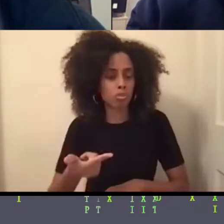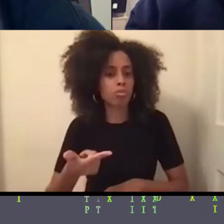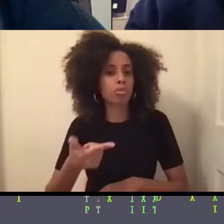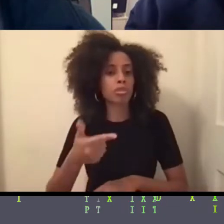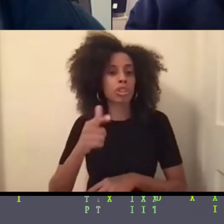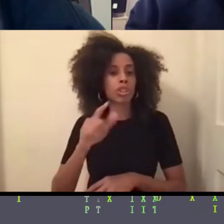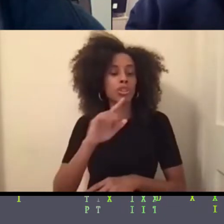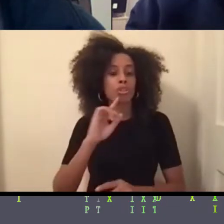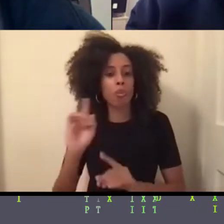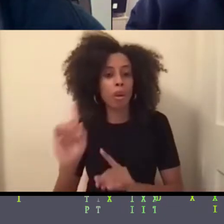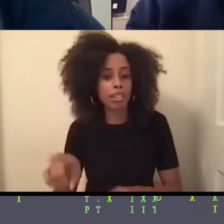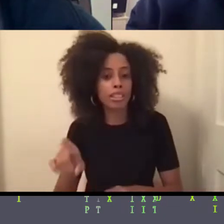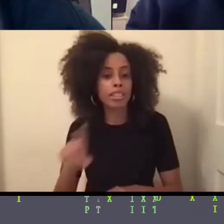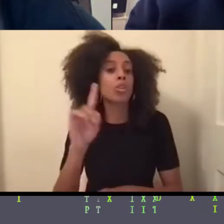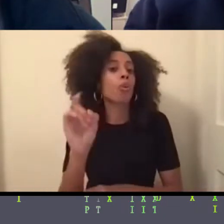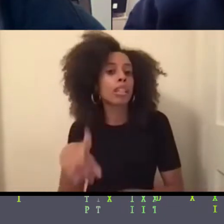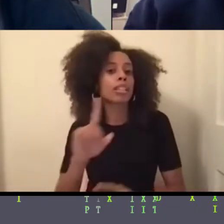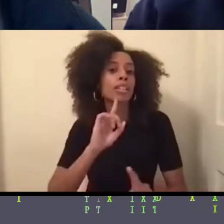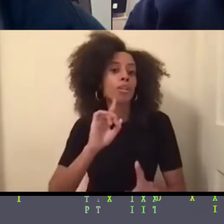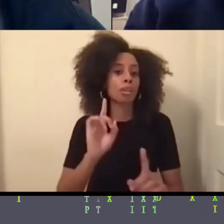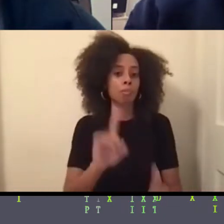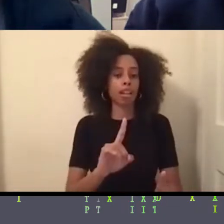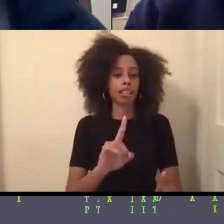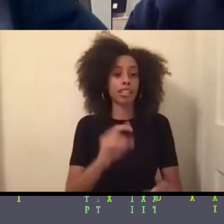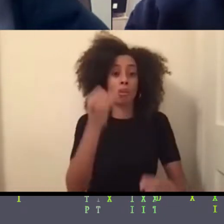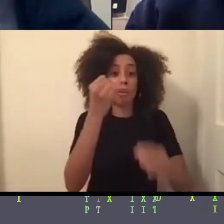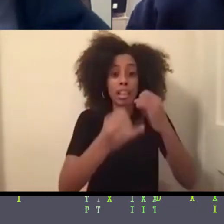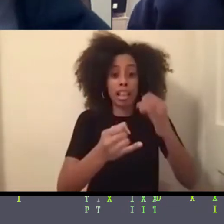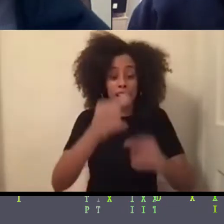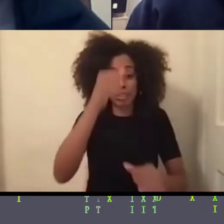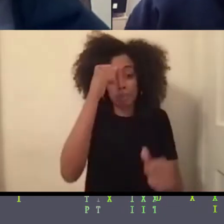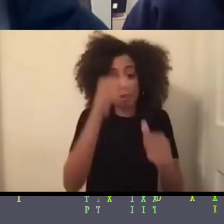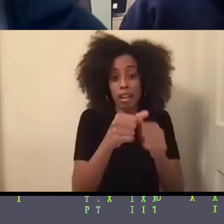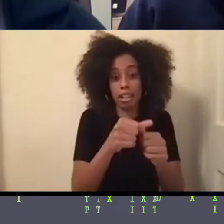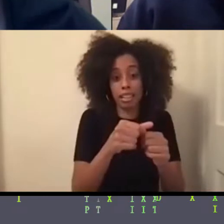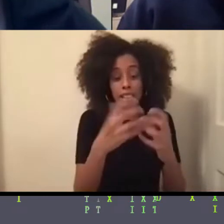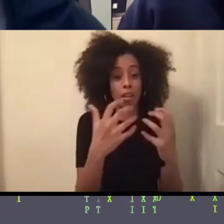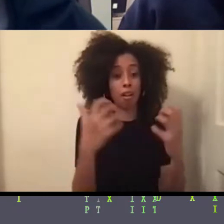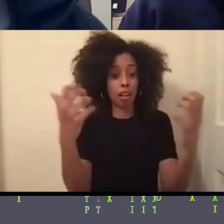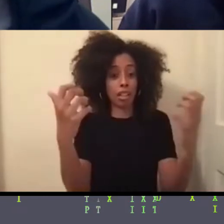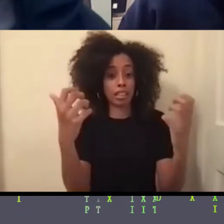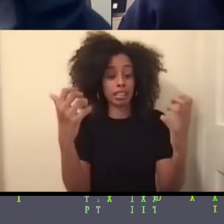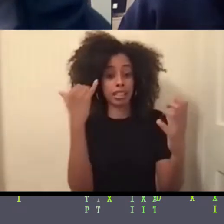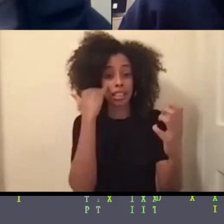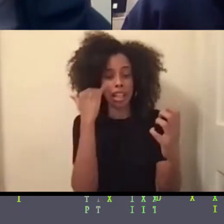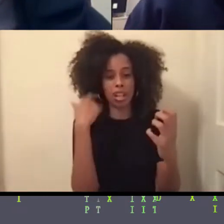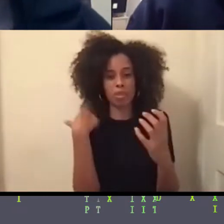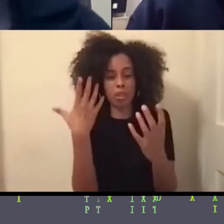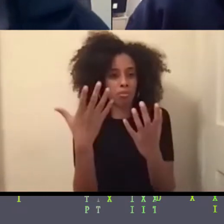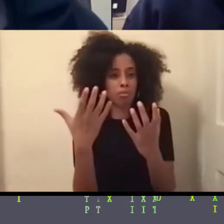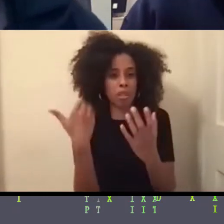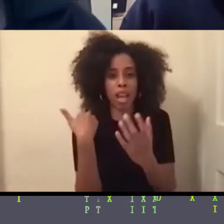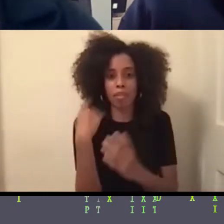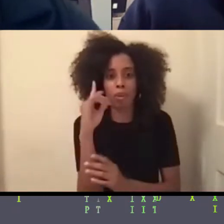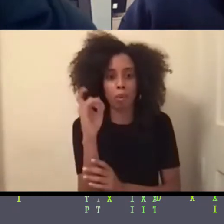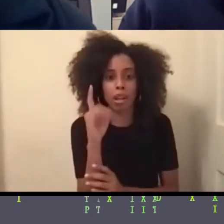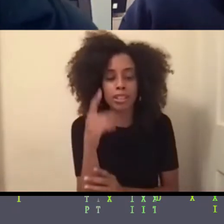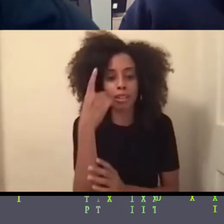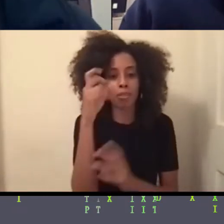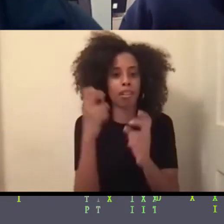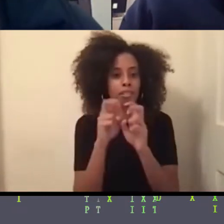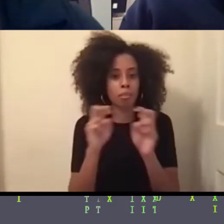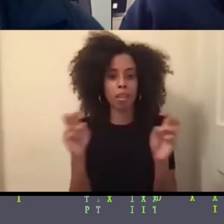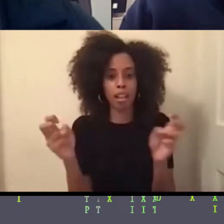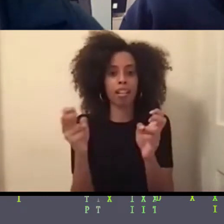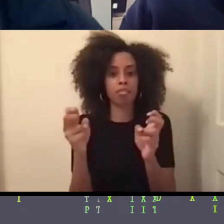So a final reminder to the audience. If things are resonating when you put them in the chat, we want to see it. If you have questions for the panelists, come in the